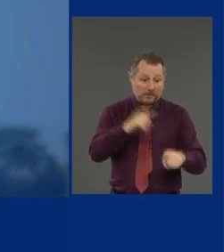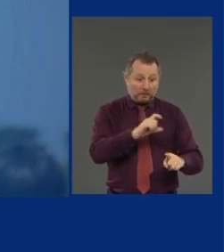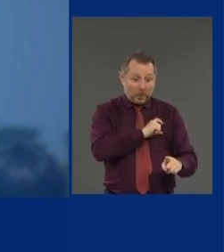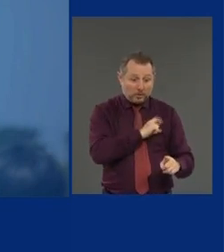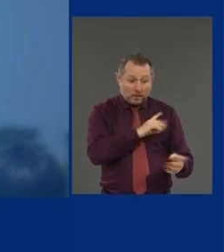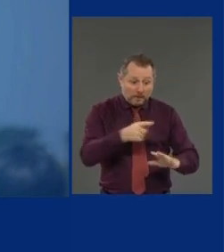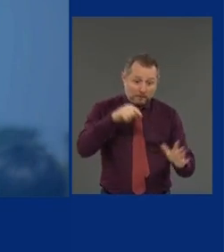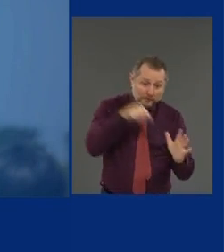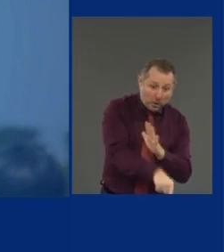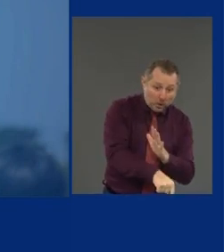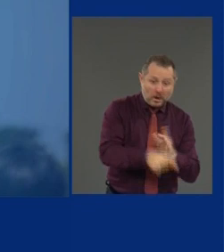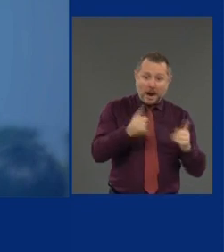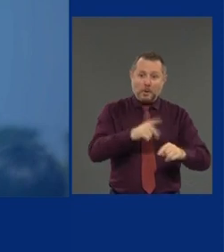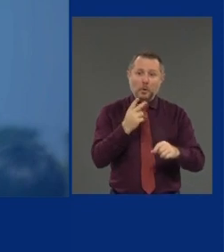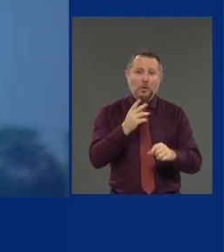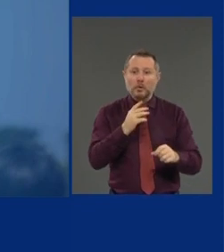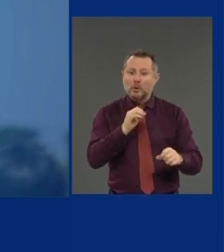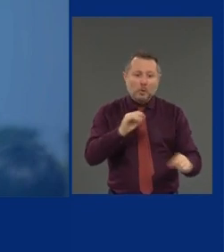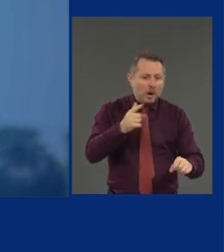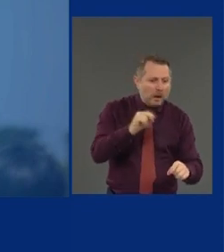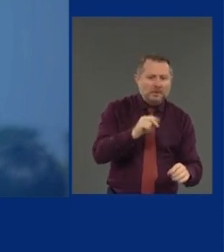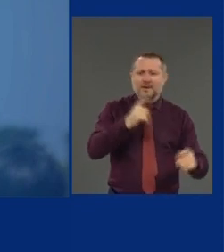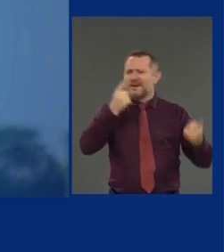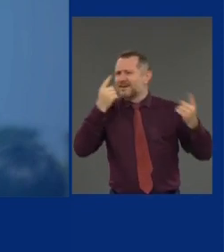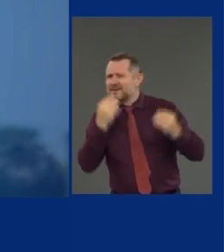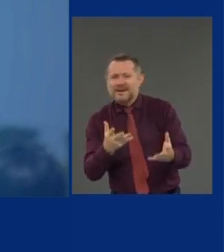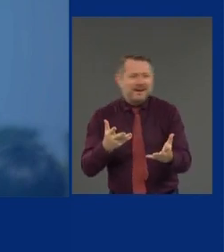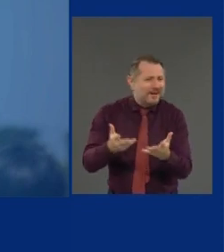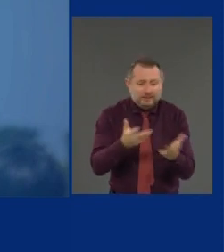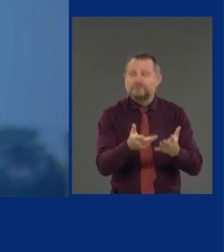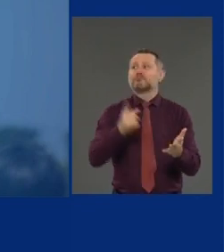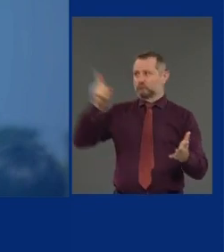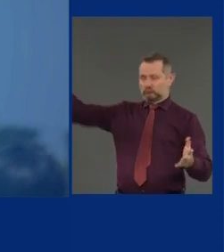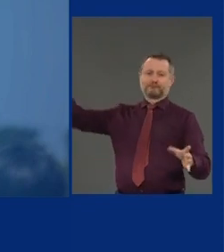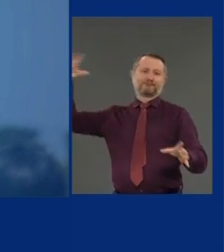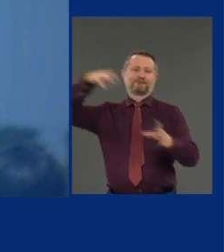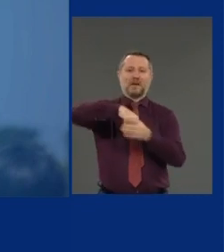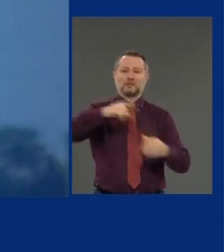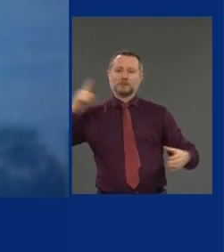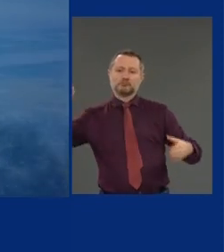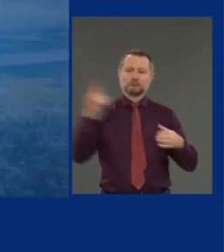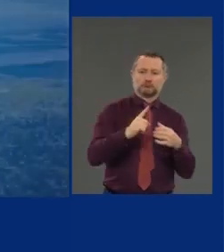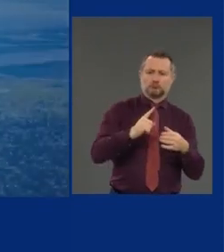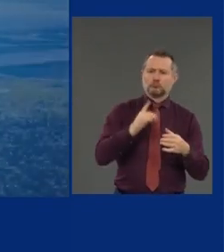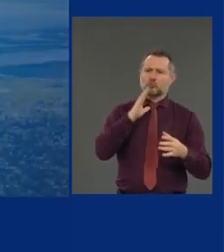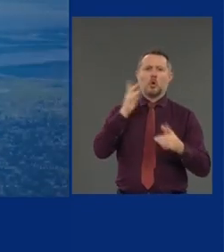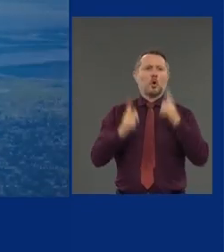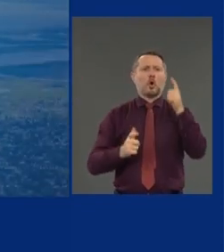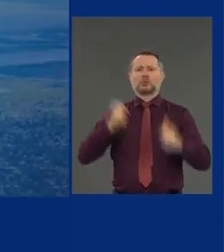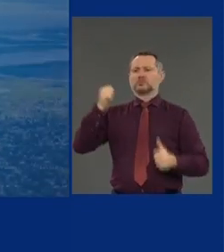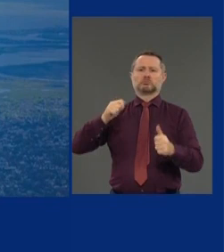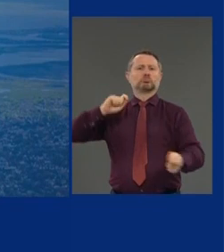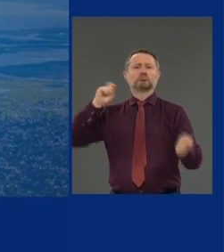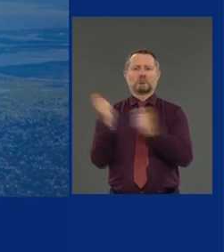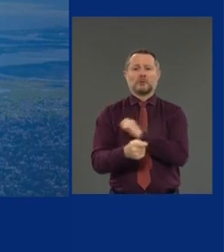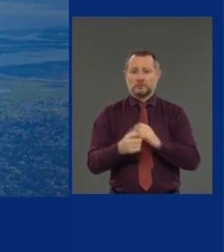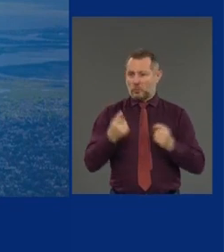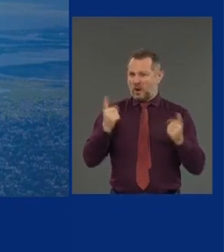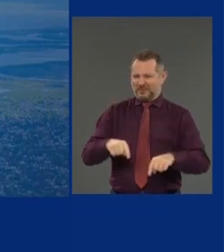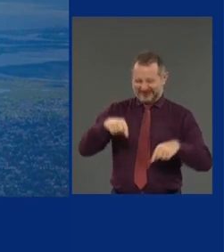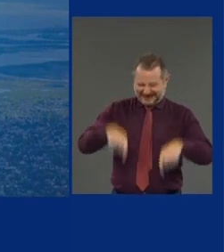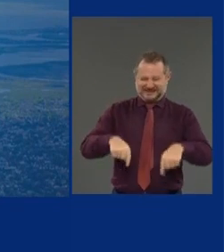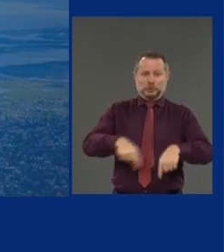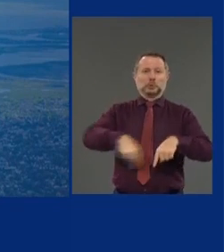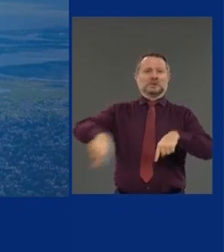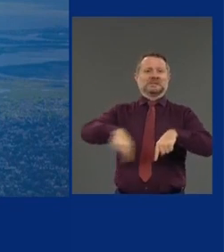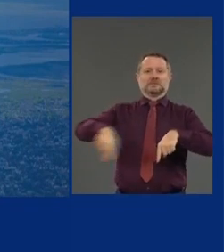most dramatic police reform in the country, and it will happen in New York this week, and we're proud of it. On dealing with